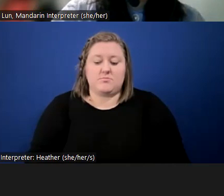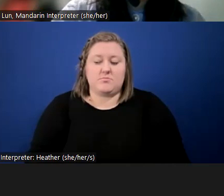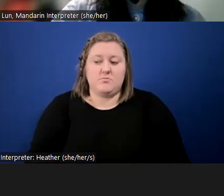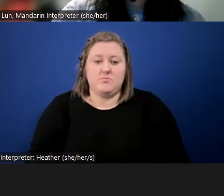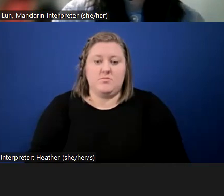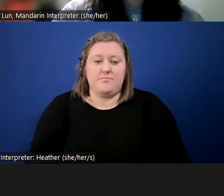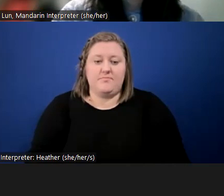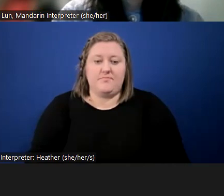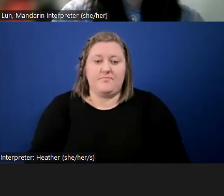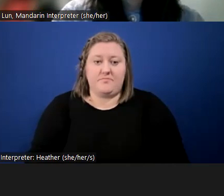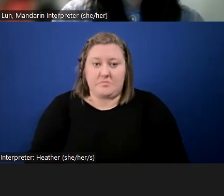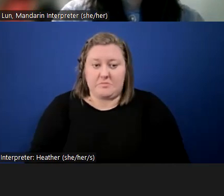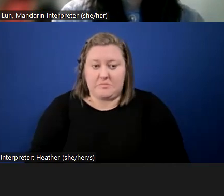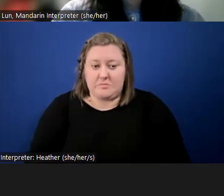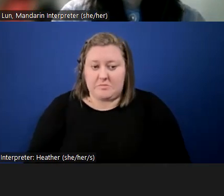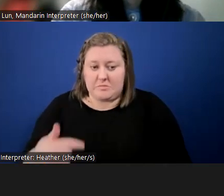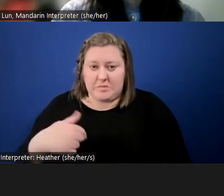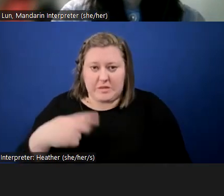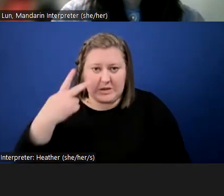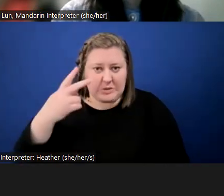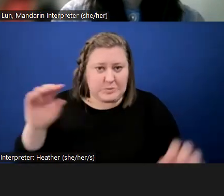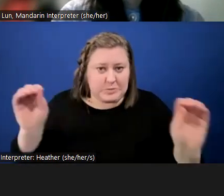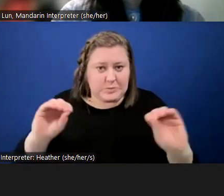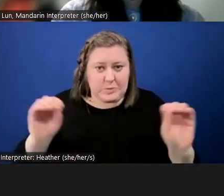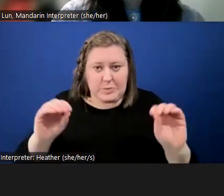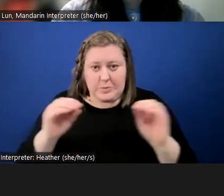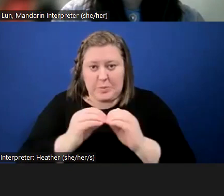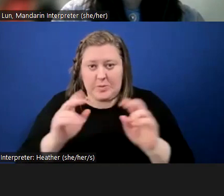I don't see any hands raised.